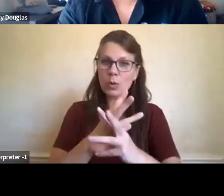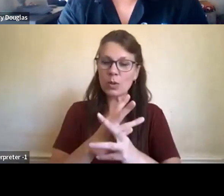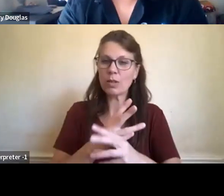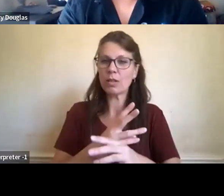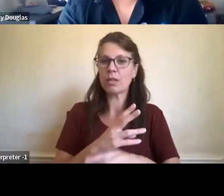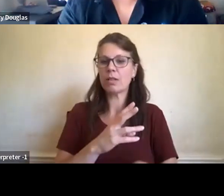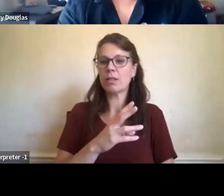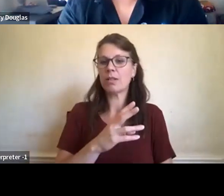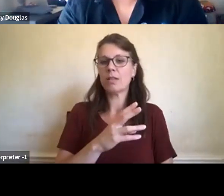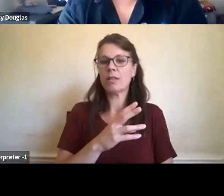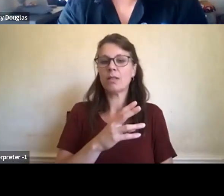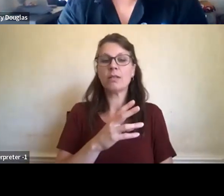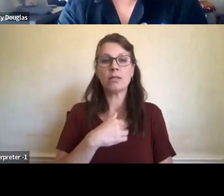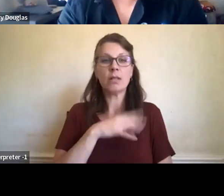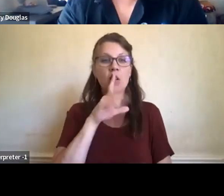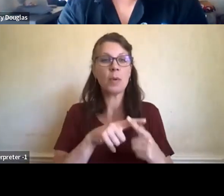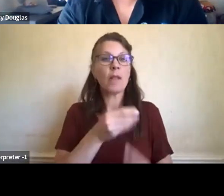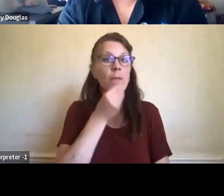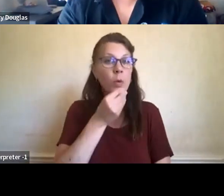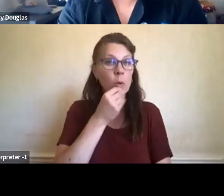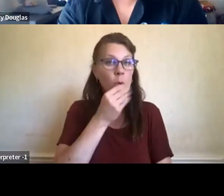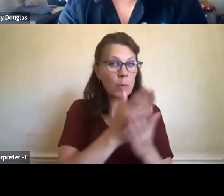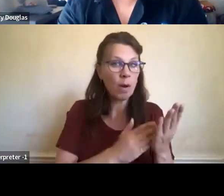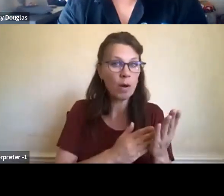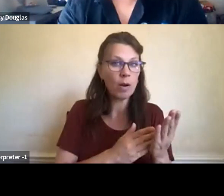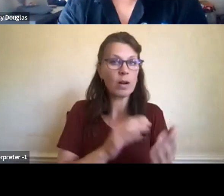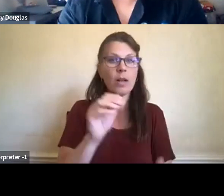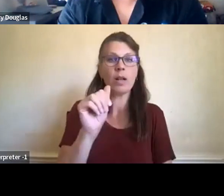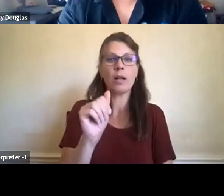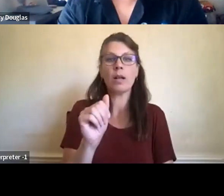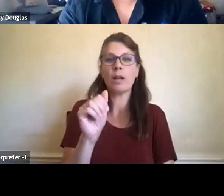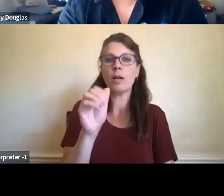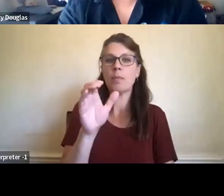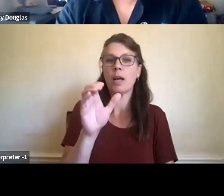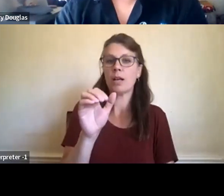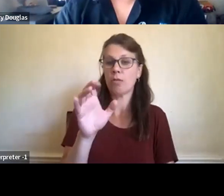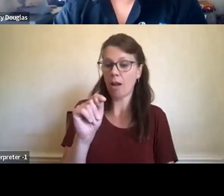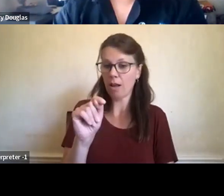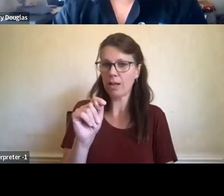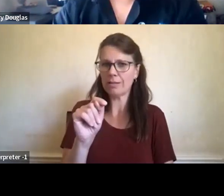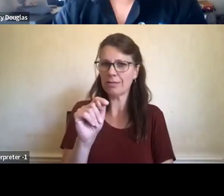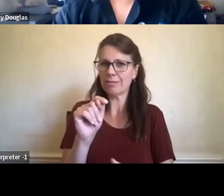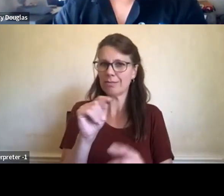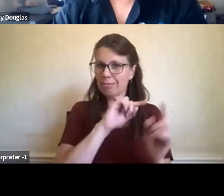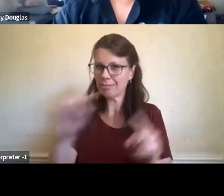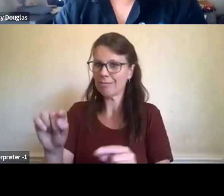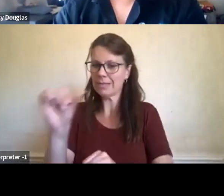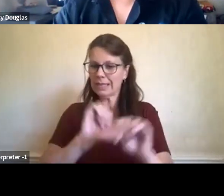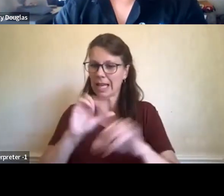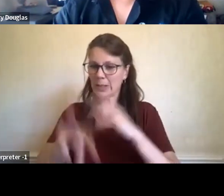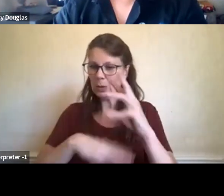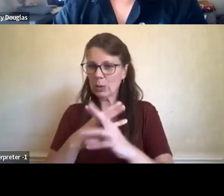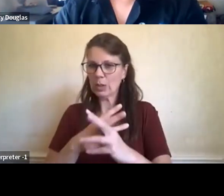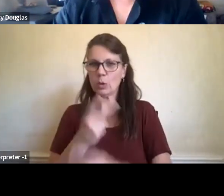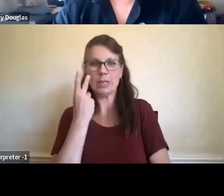the food piece, learn about that. Also come to, to science world and witness the canoes